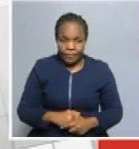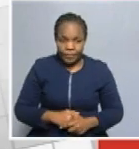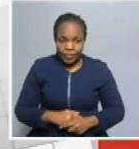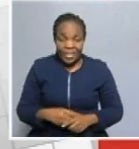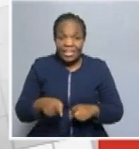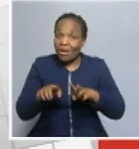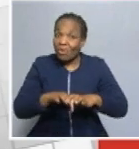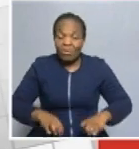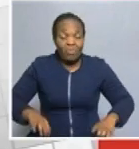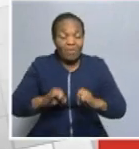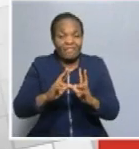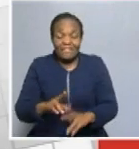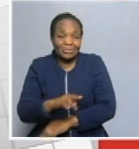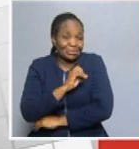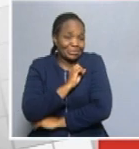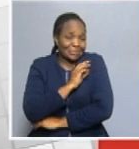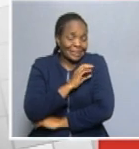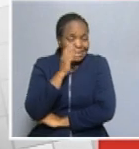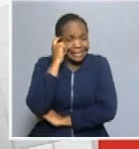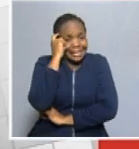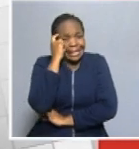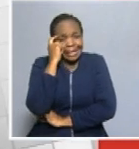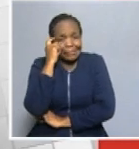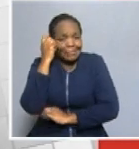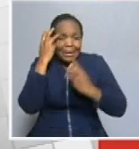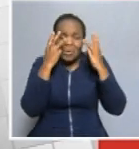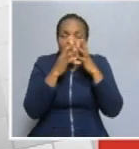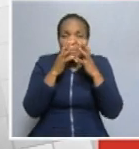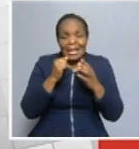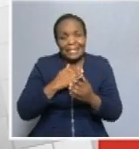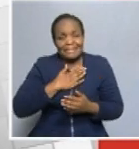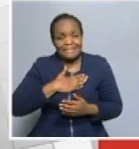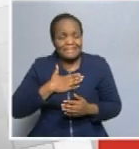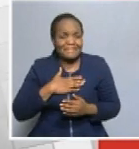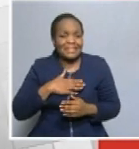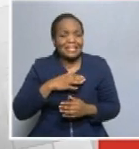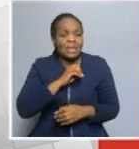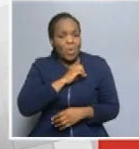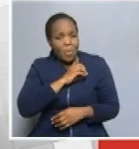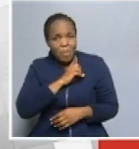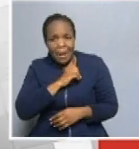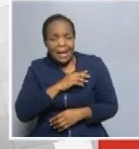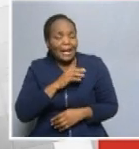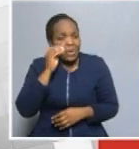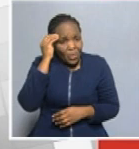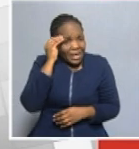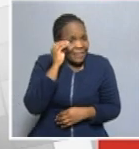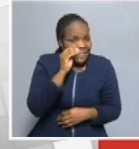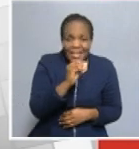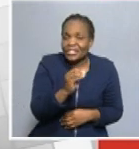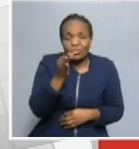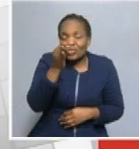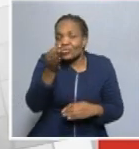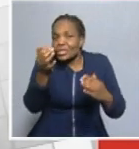of fear and alarm, and then with chronic feelings of anxiety and insecurity about what the future